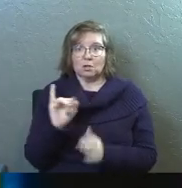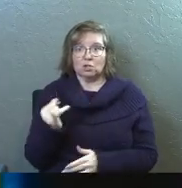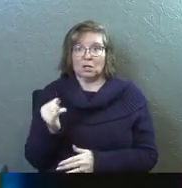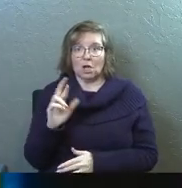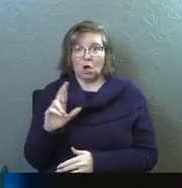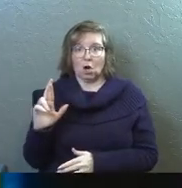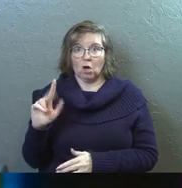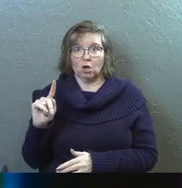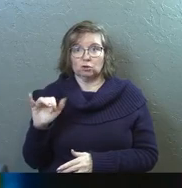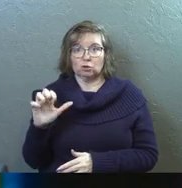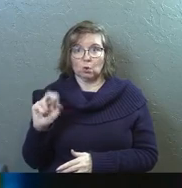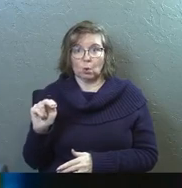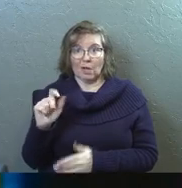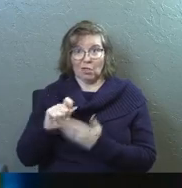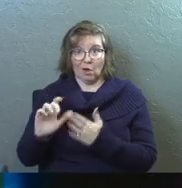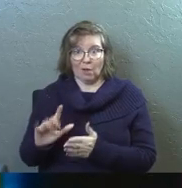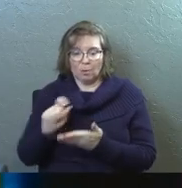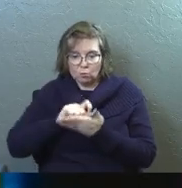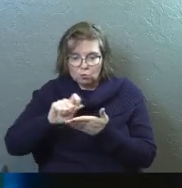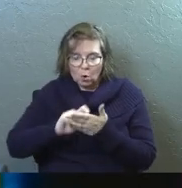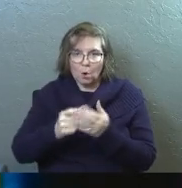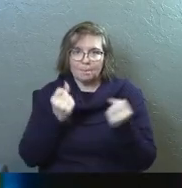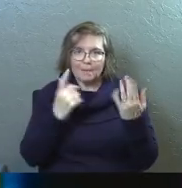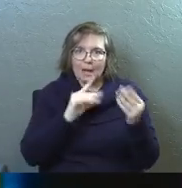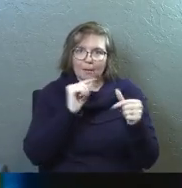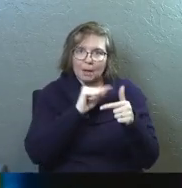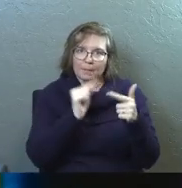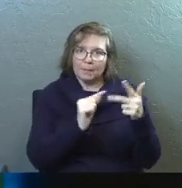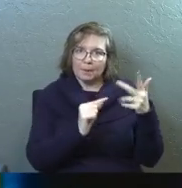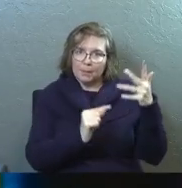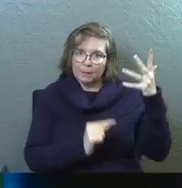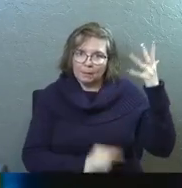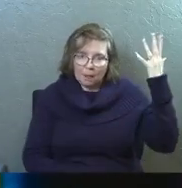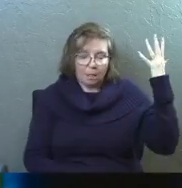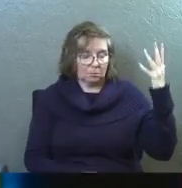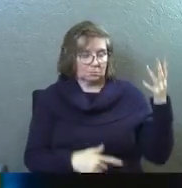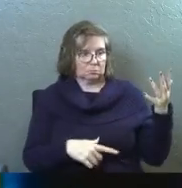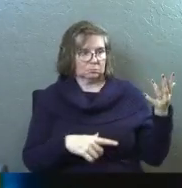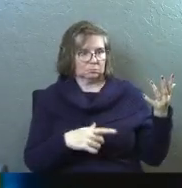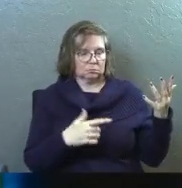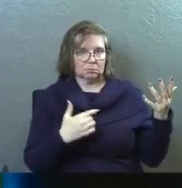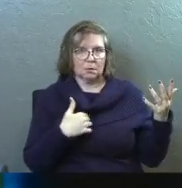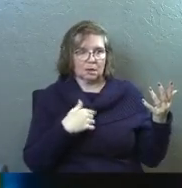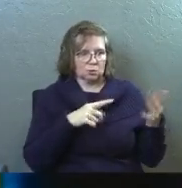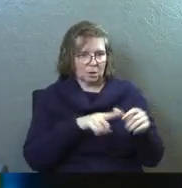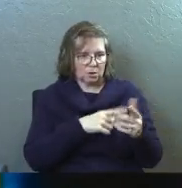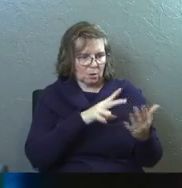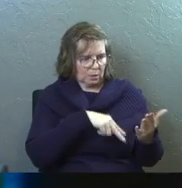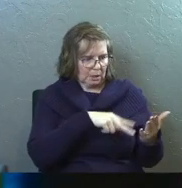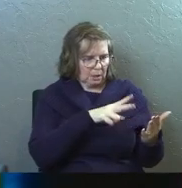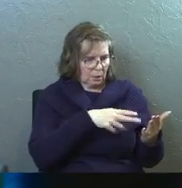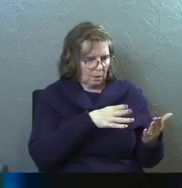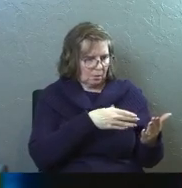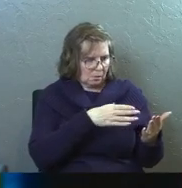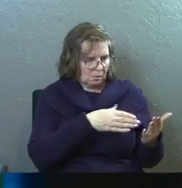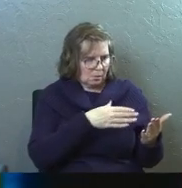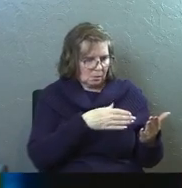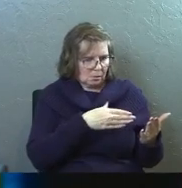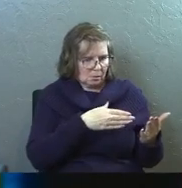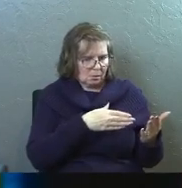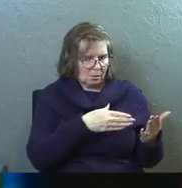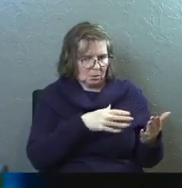J.R.R. Tolkien wrote and how much more there was. And so I started reading all these other books. Now it's like the Lord of the Rings is the